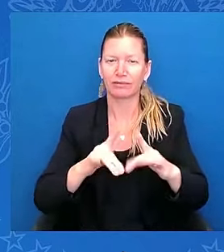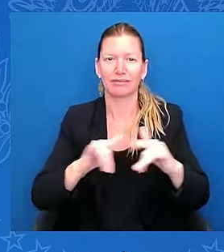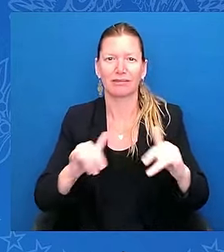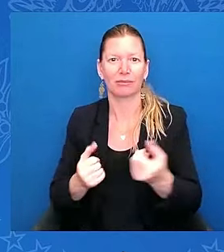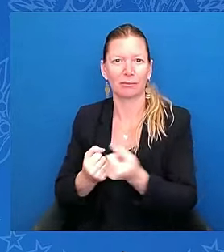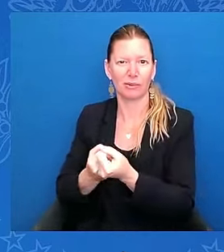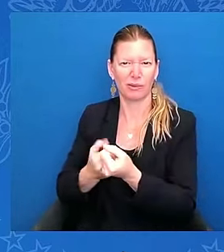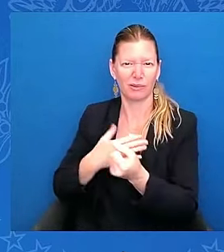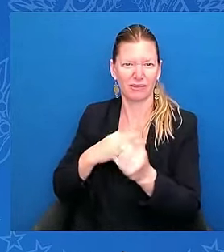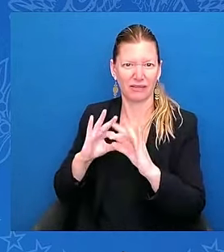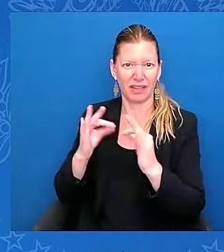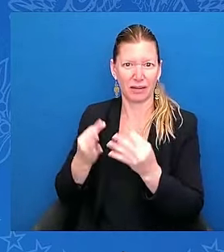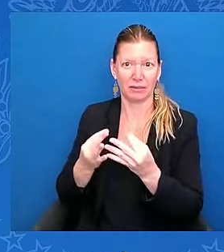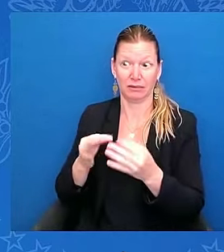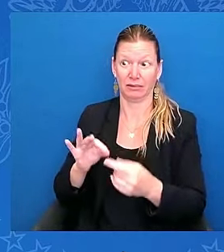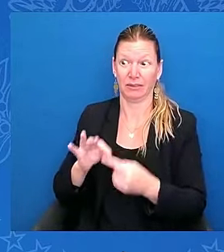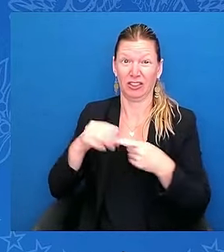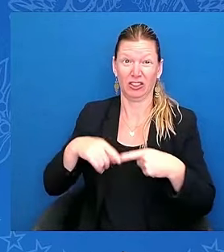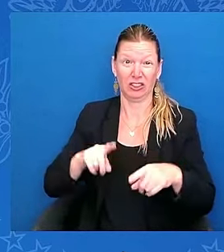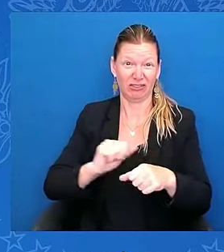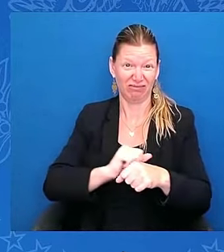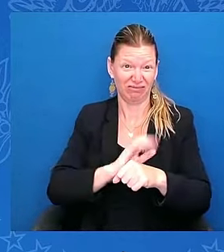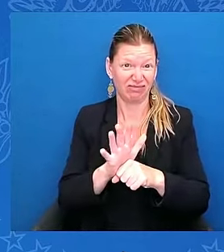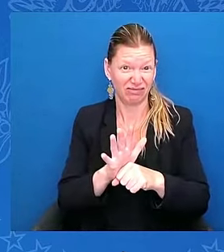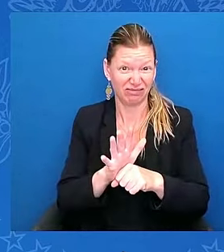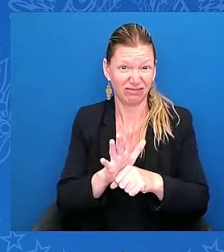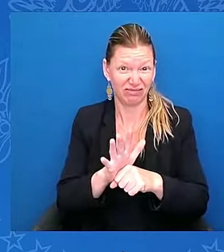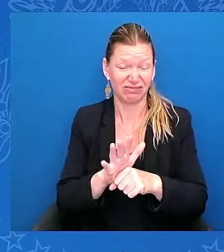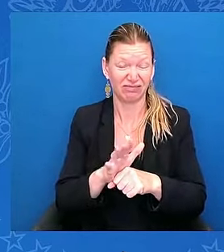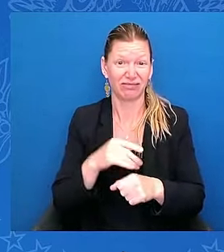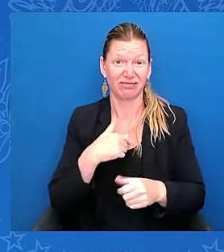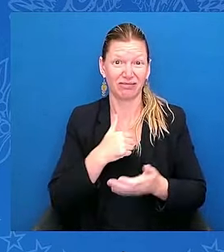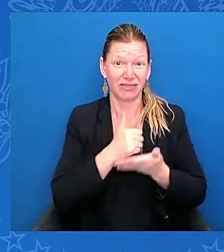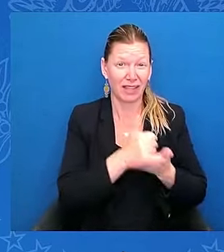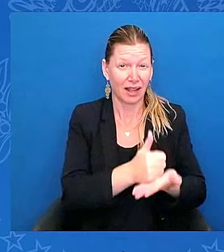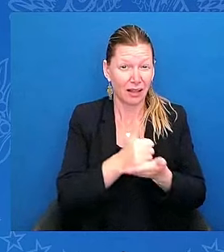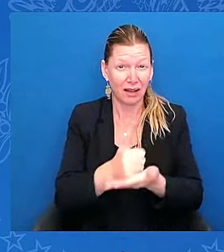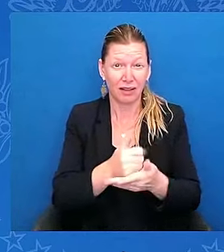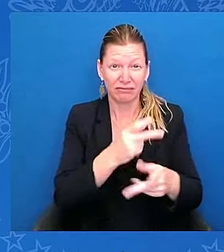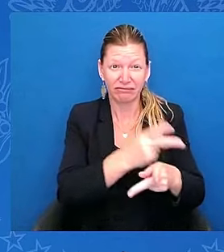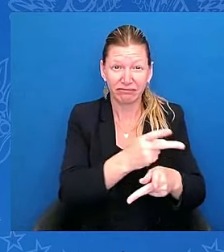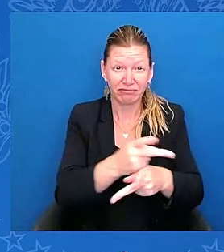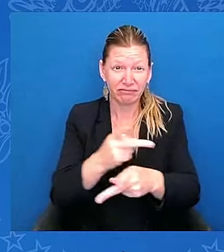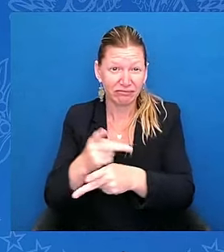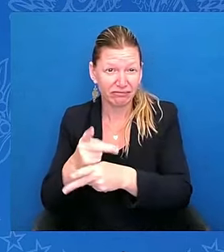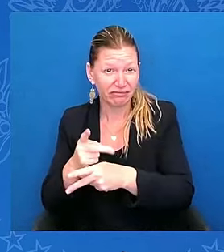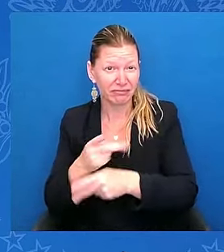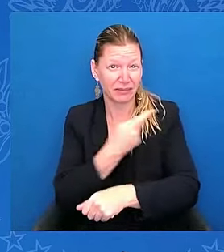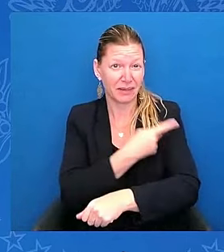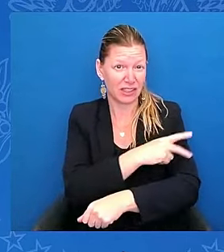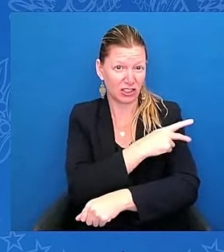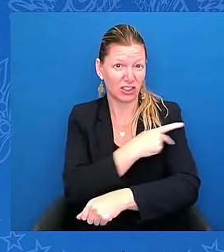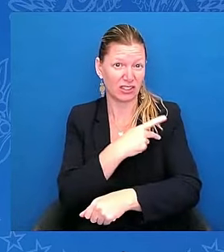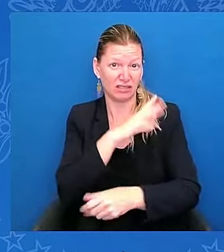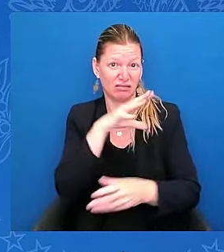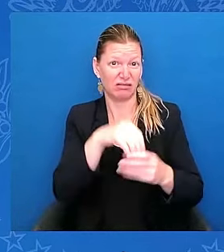I helped take care of patients in our COVID-19 critical care unit.